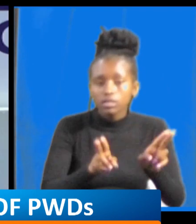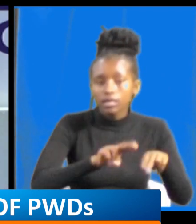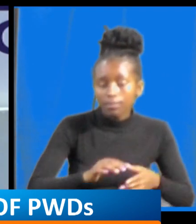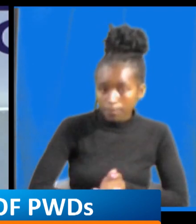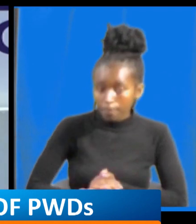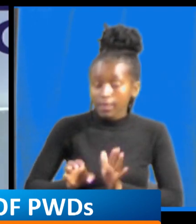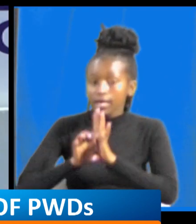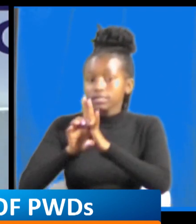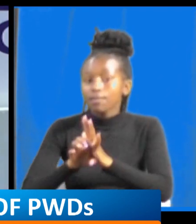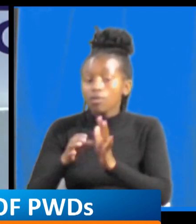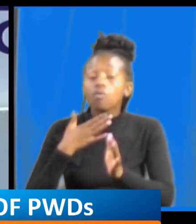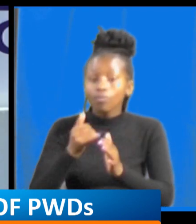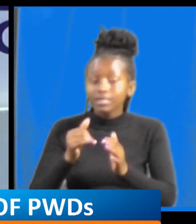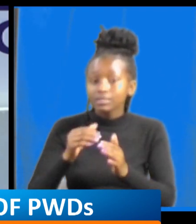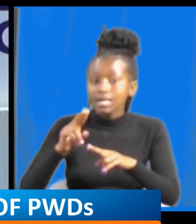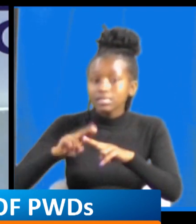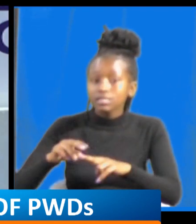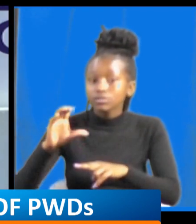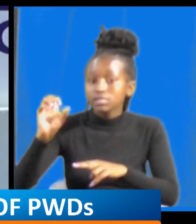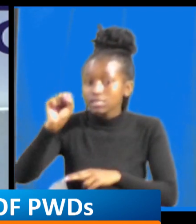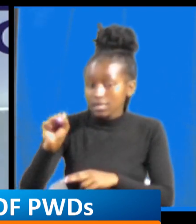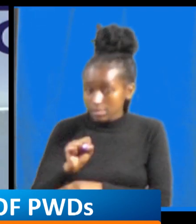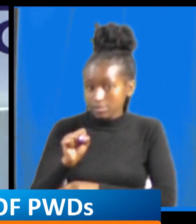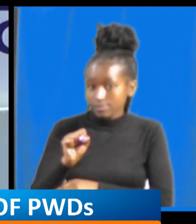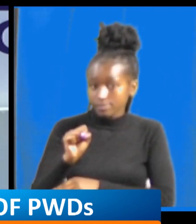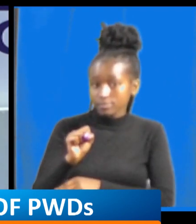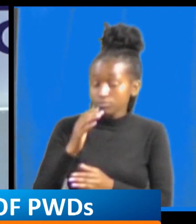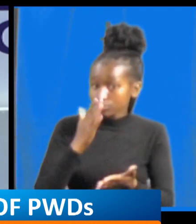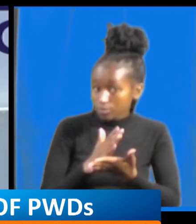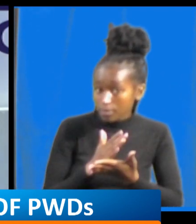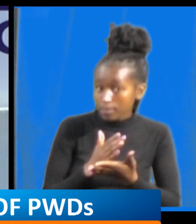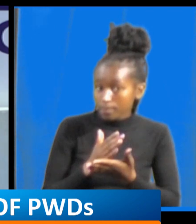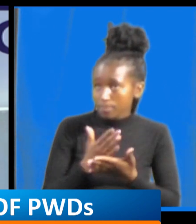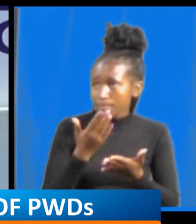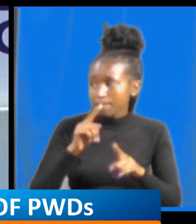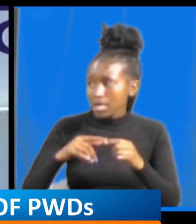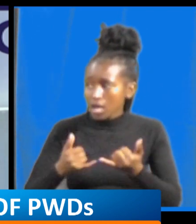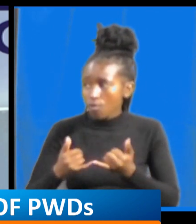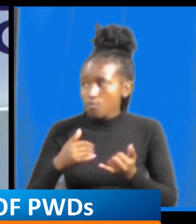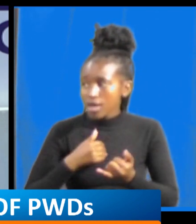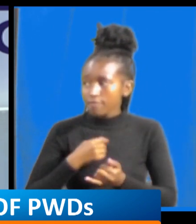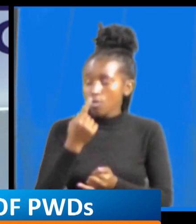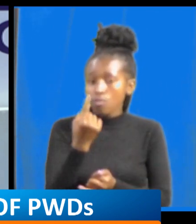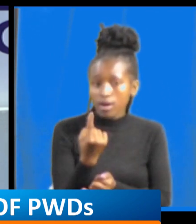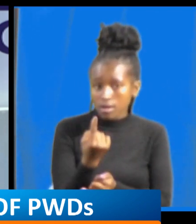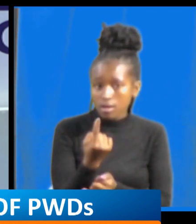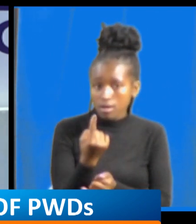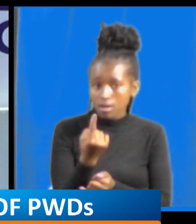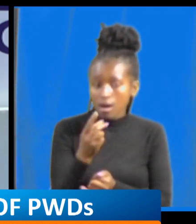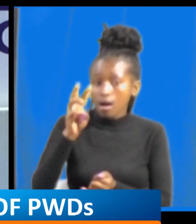cs there is no person we have the the only leader we have now is a part of his more